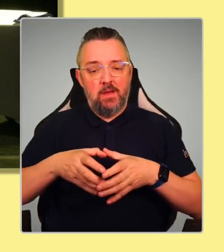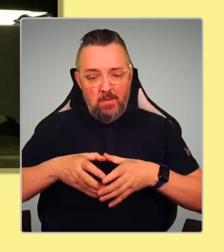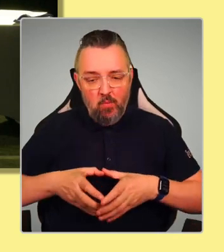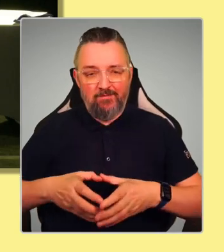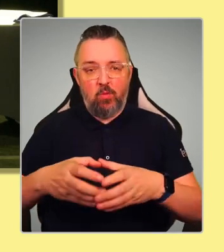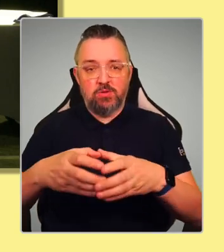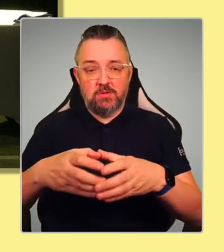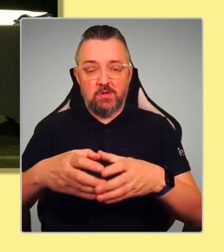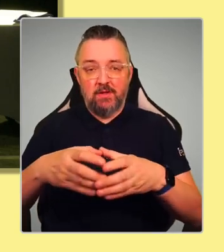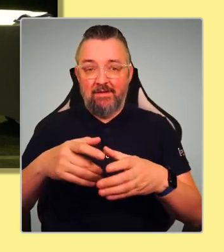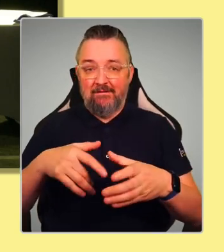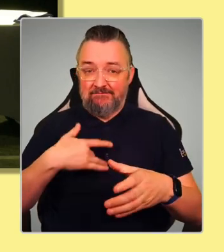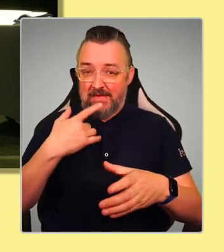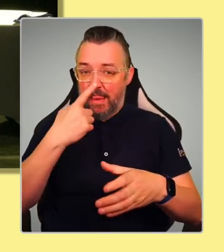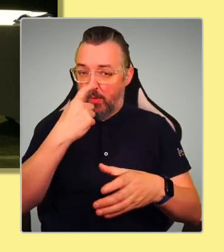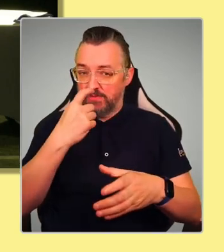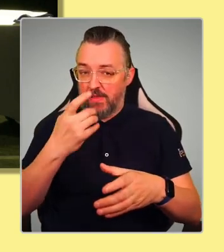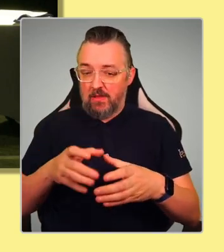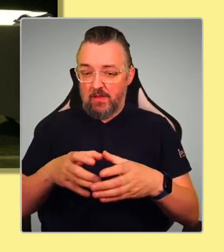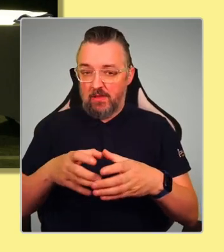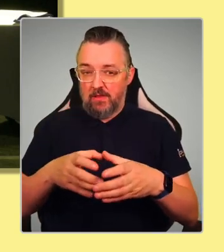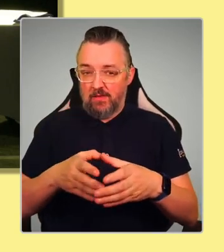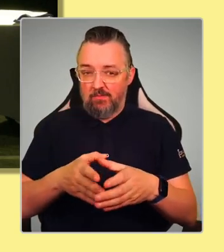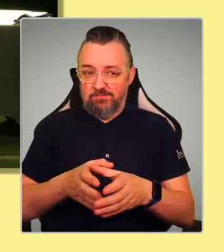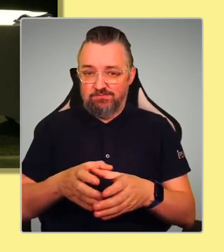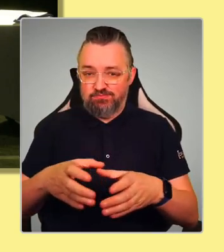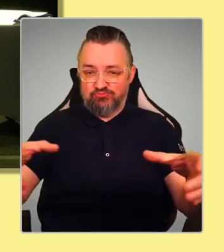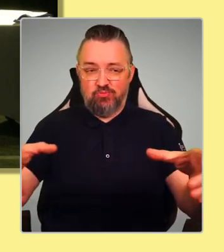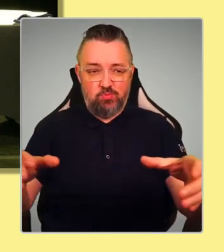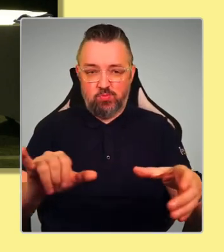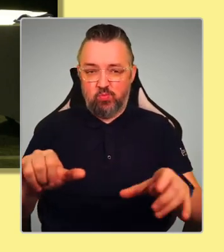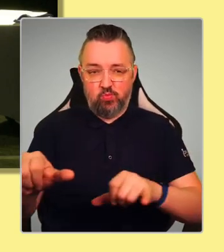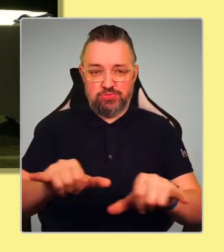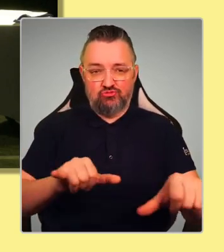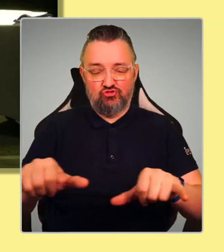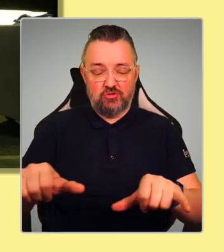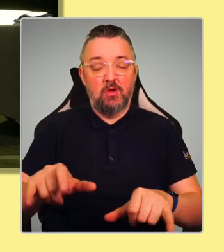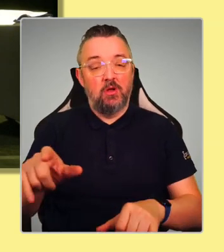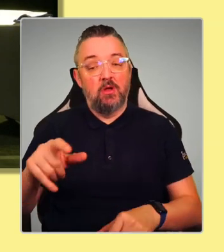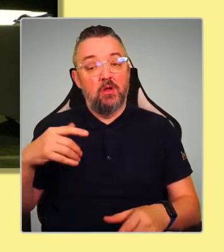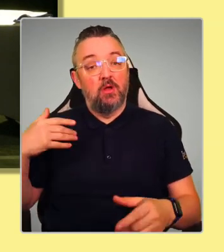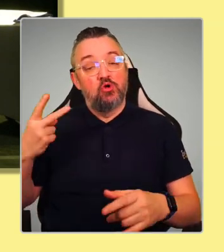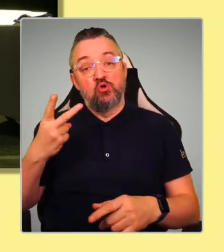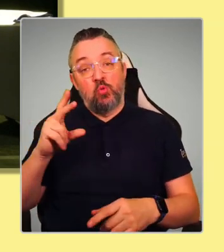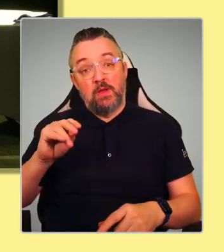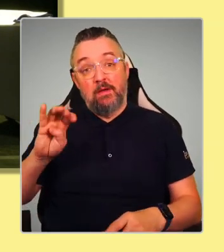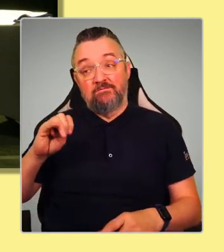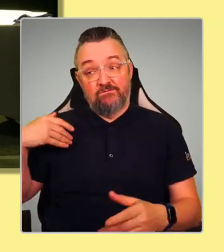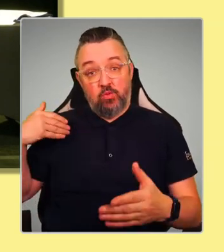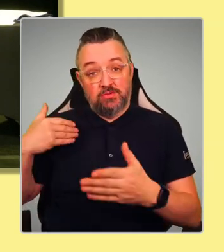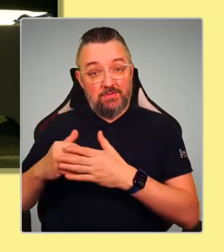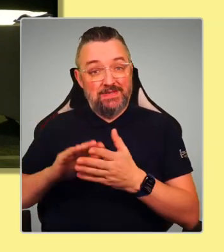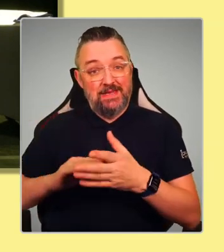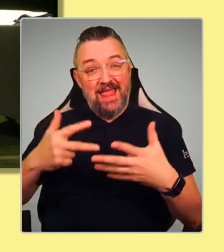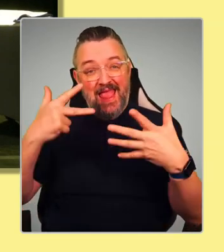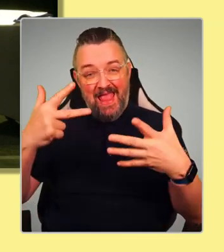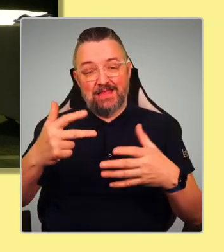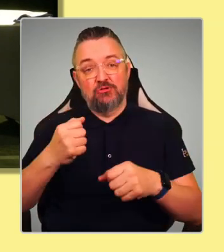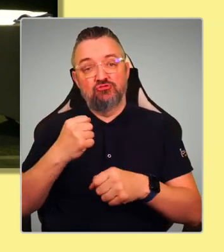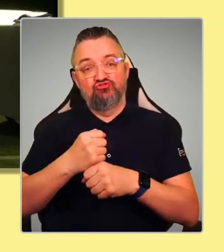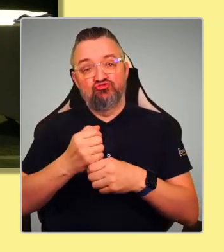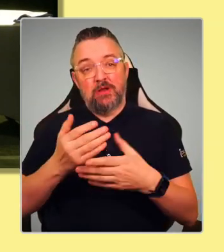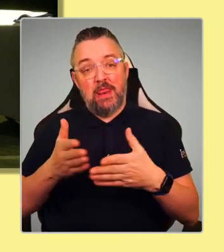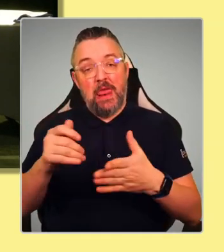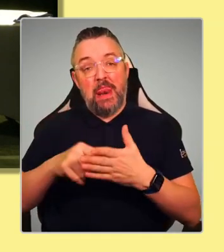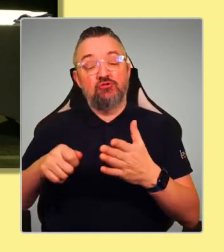is, is that since 2014 and over the last eight general elections, the SNP has